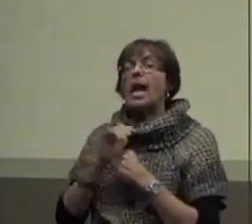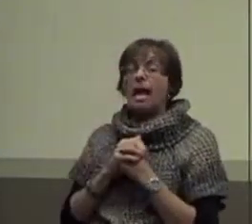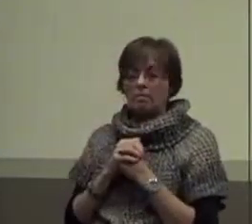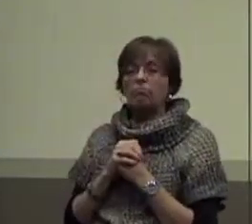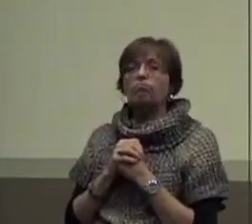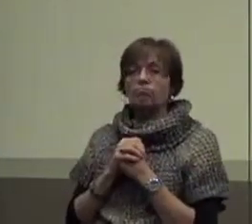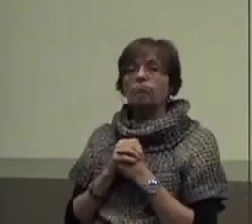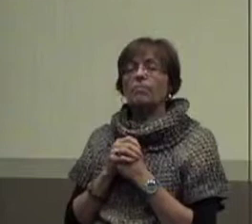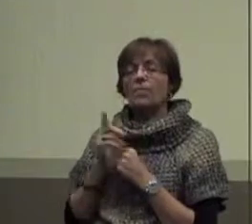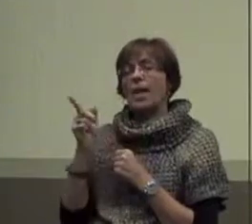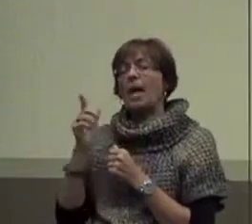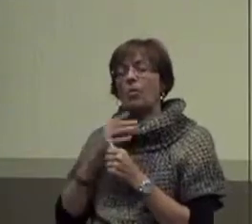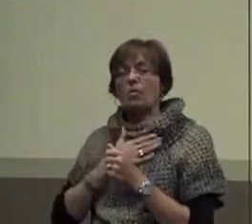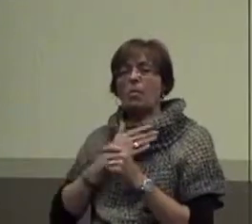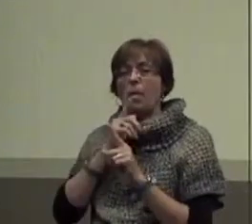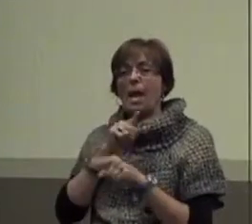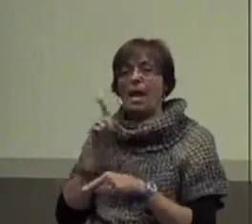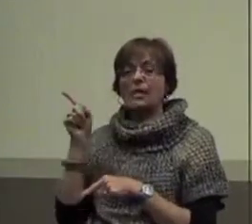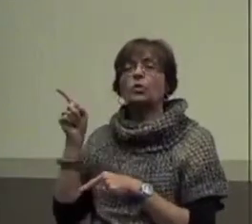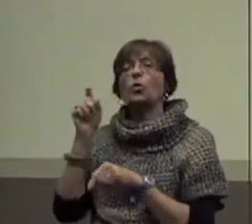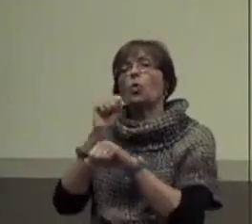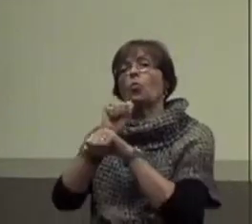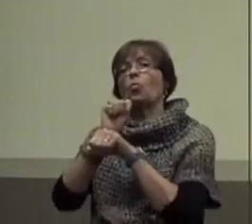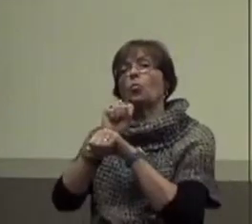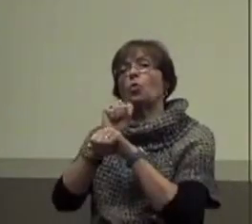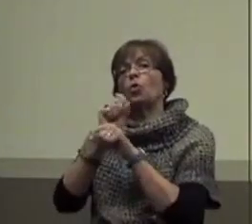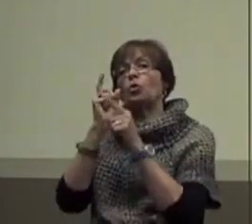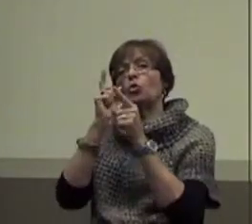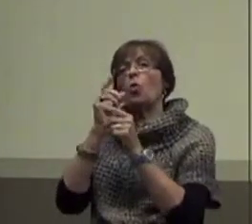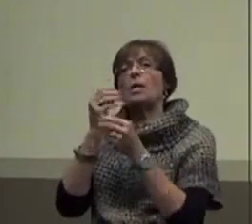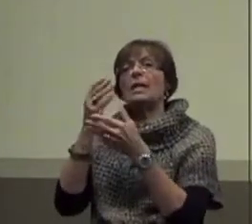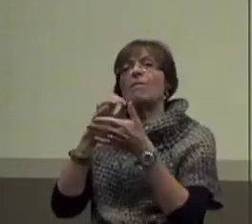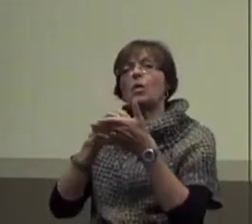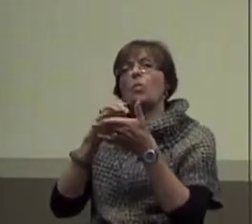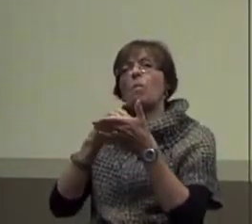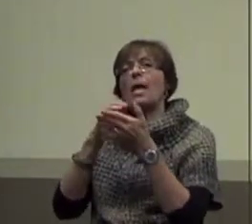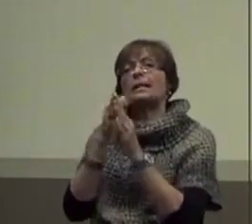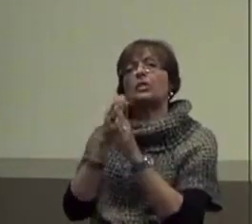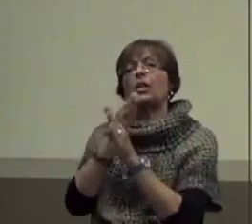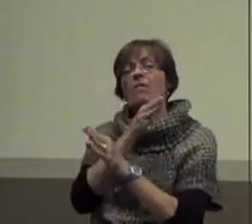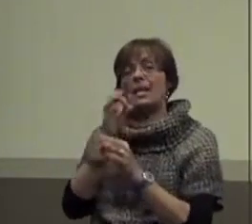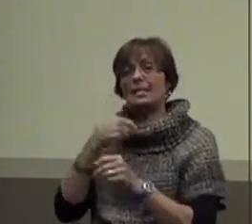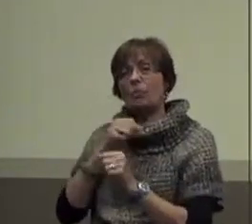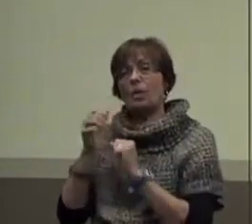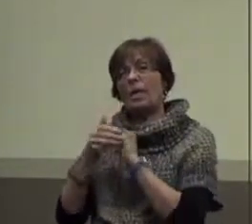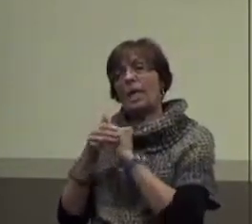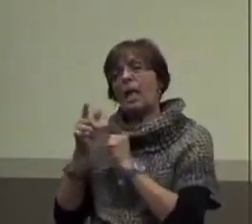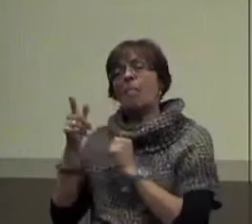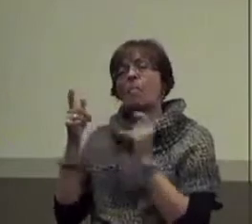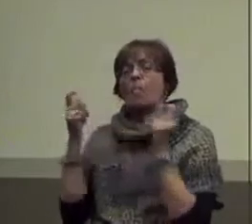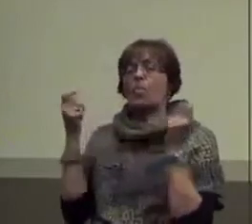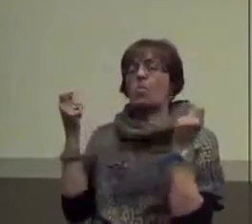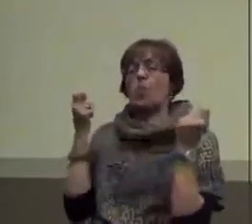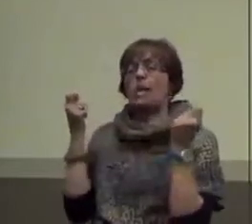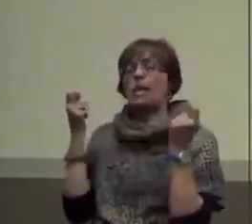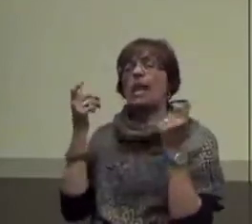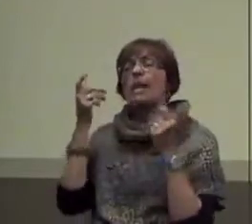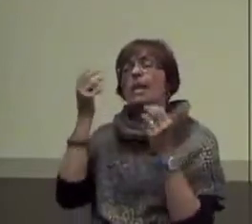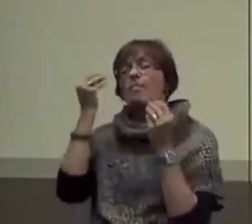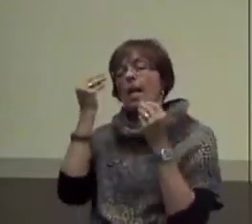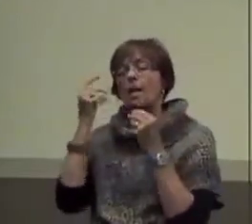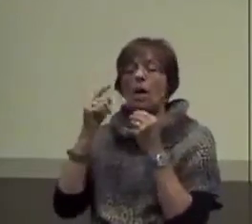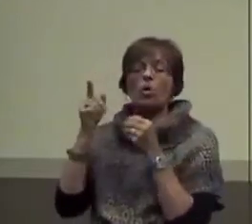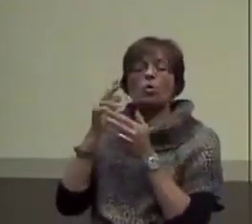would be the immediate answer I would go with. We could work towards giving her a passage in advance if we can really help her kind of regulate and think about,